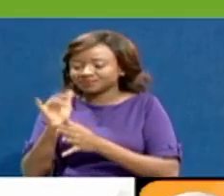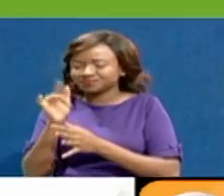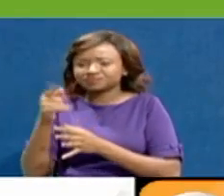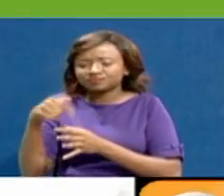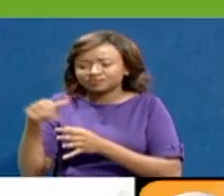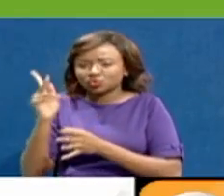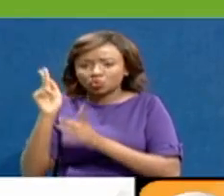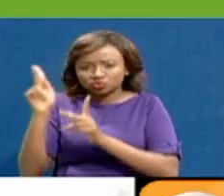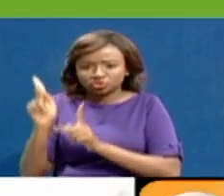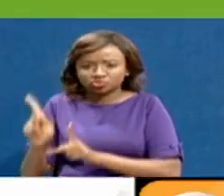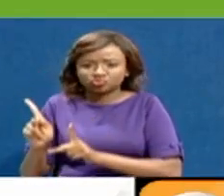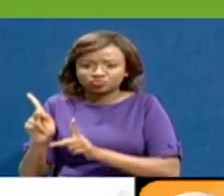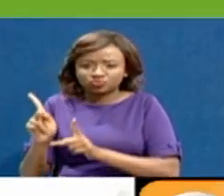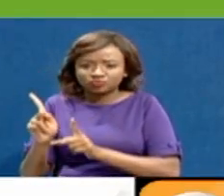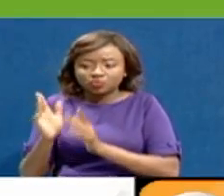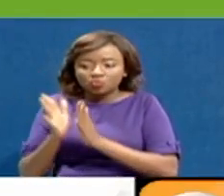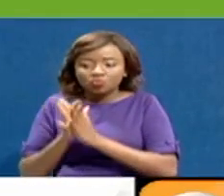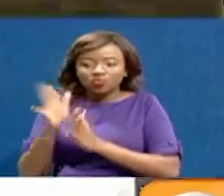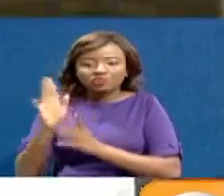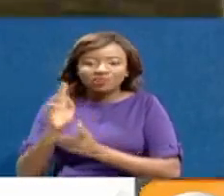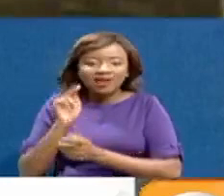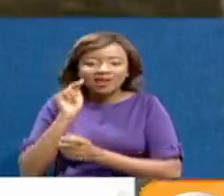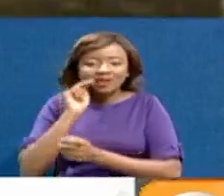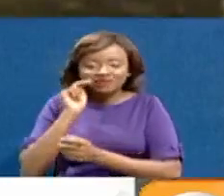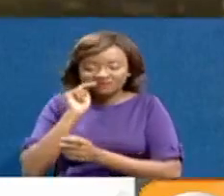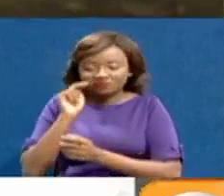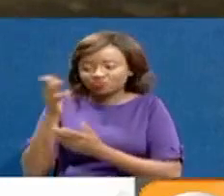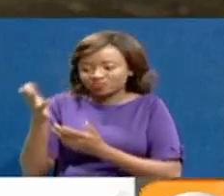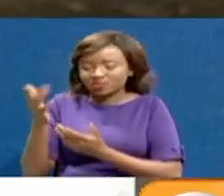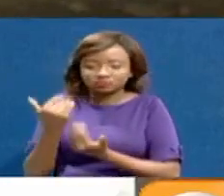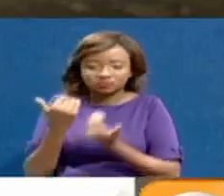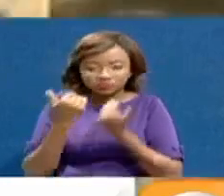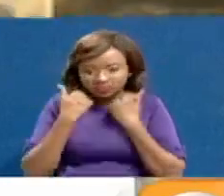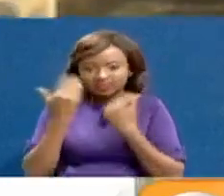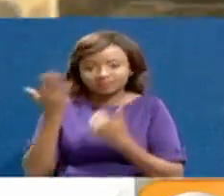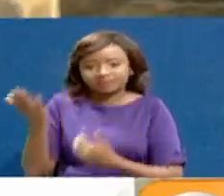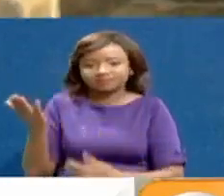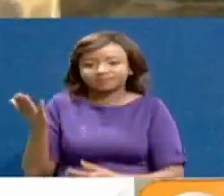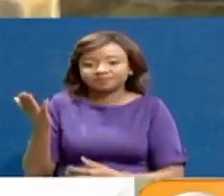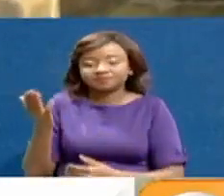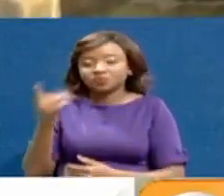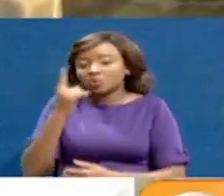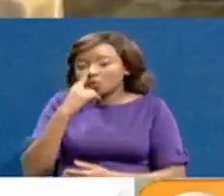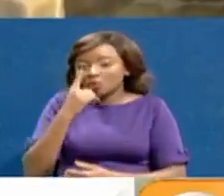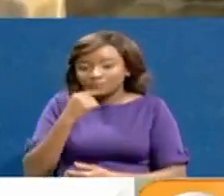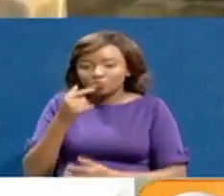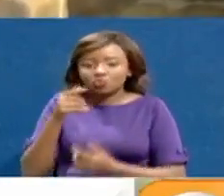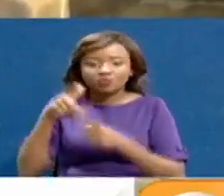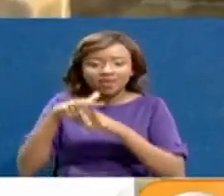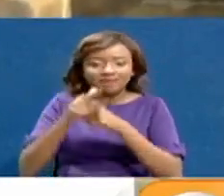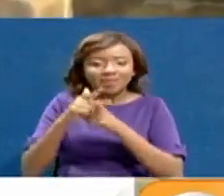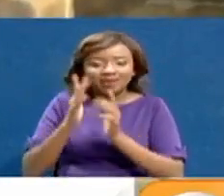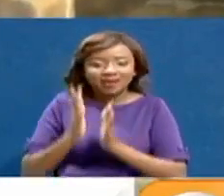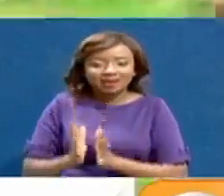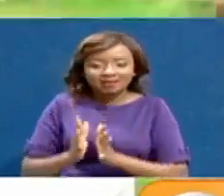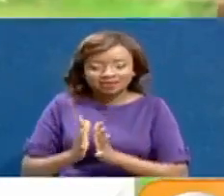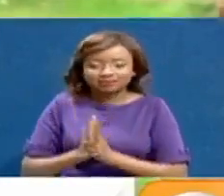Kisumu, where James' nephew joined them. James spent the night at one of the mechanics' home in Konalejo.